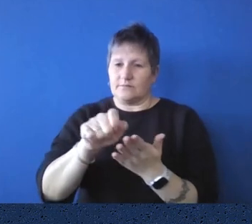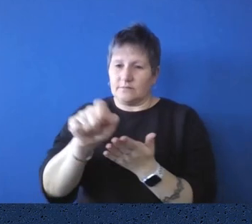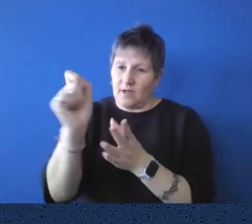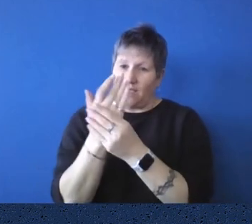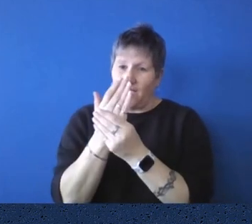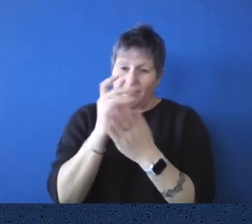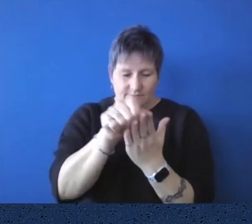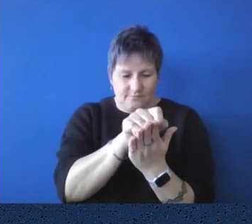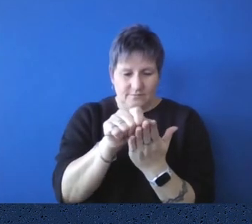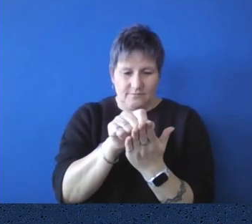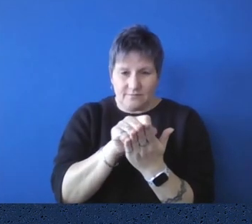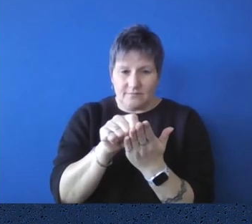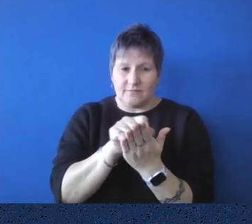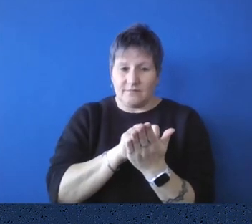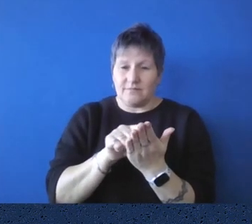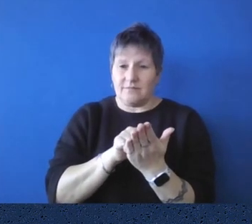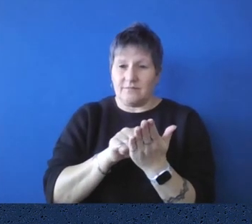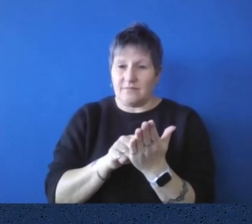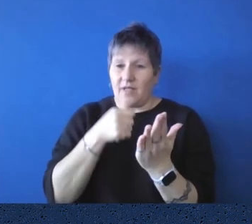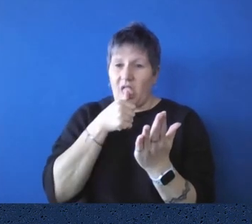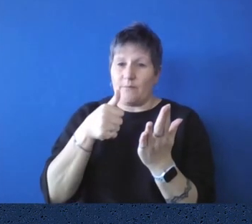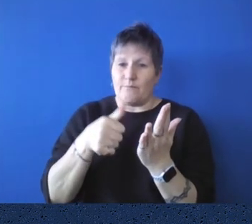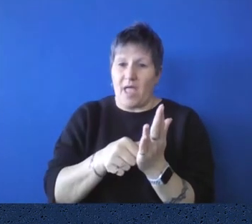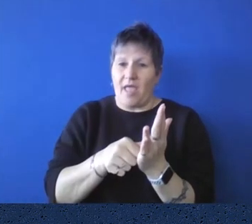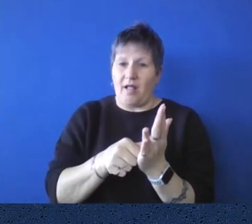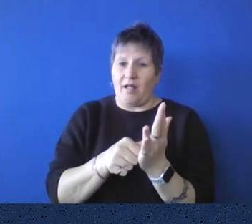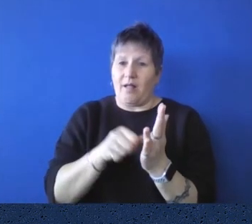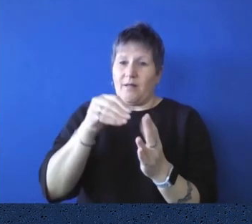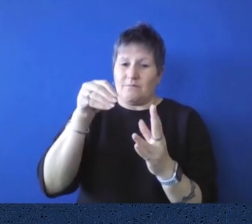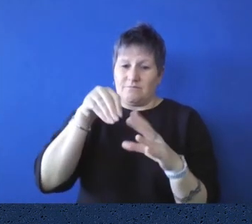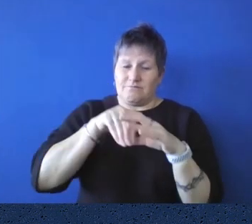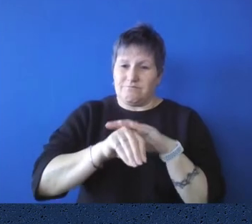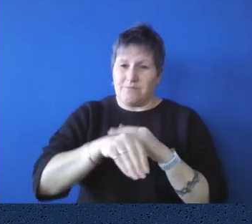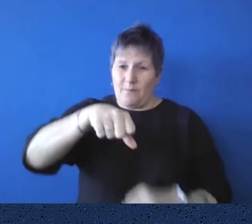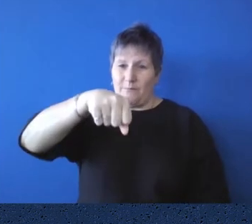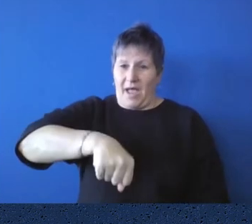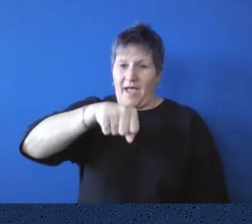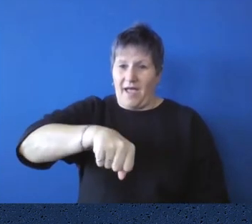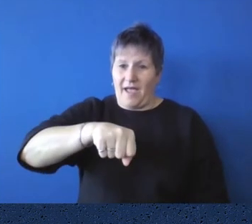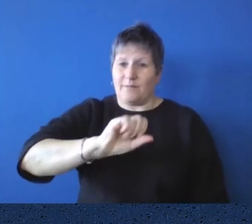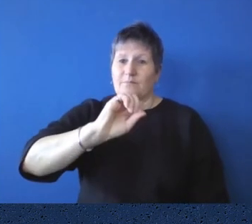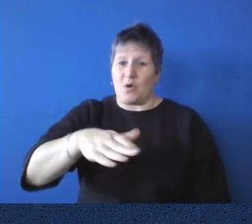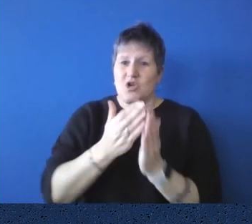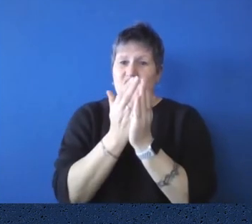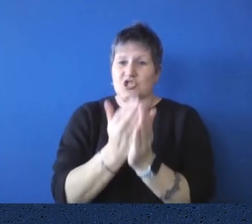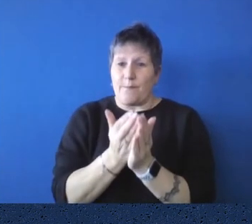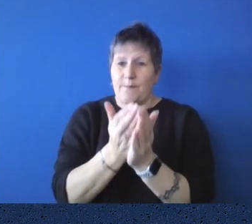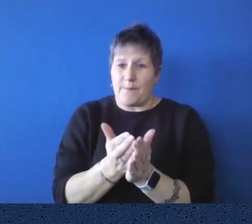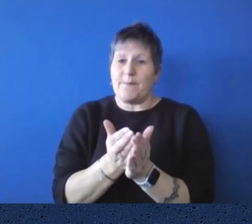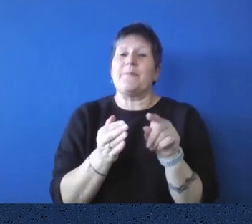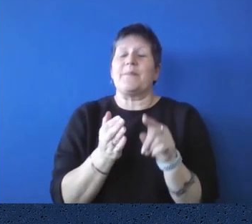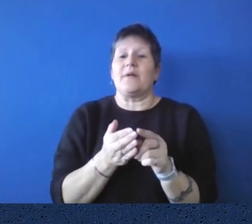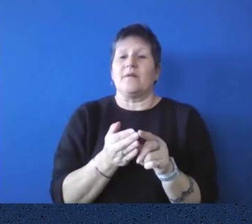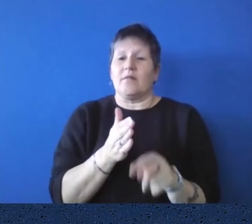The mail is being put in a bag and taken by ship. So everything just went a lot slower. Um,